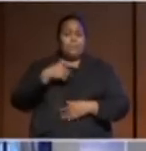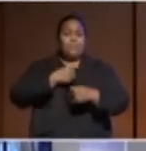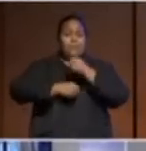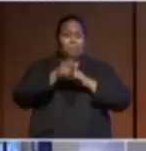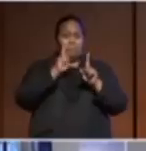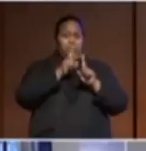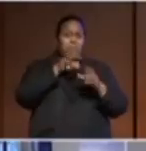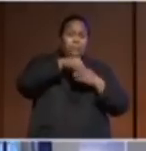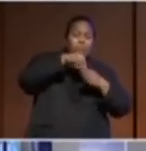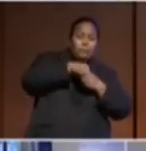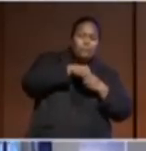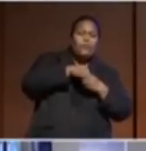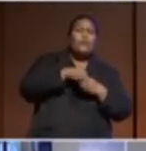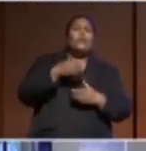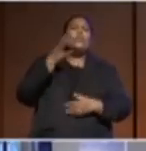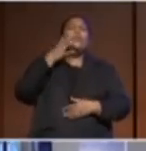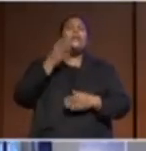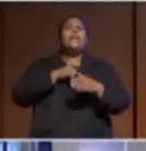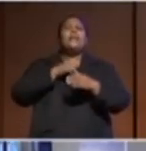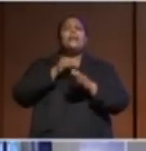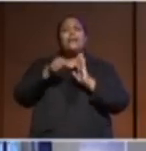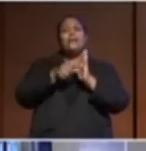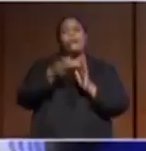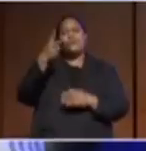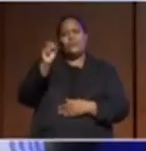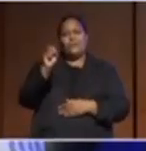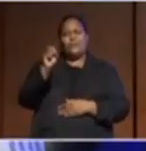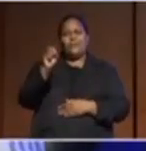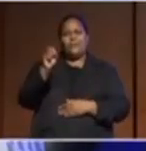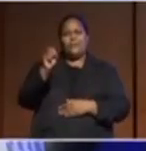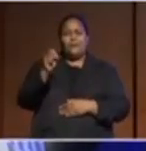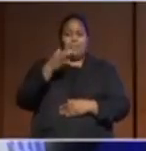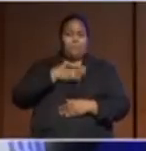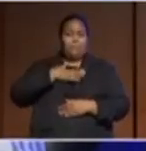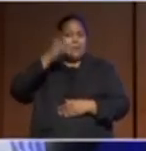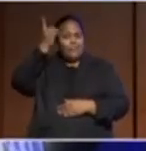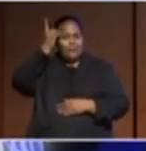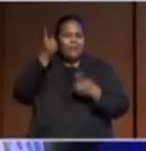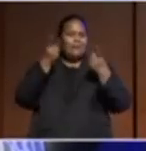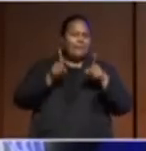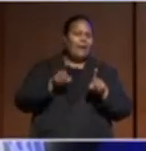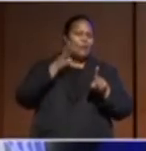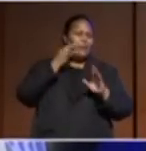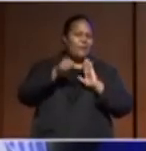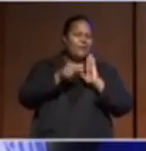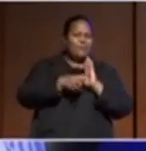because my father died when I was 18. And, you know, the families,